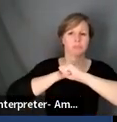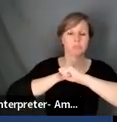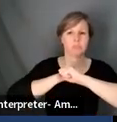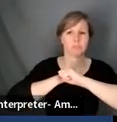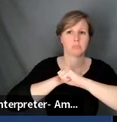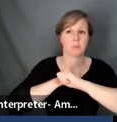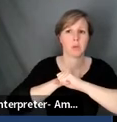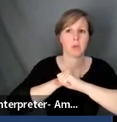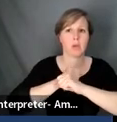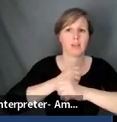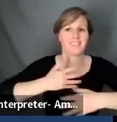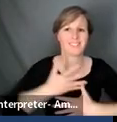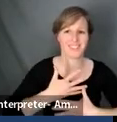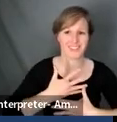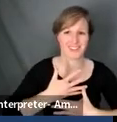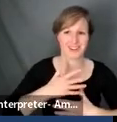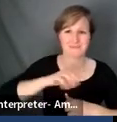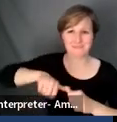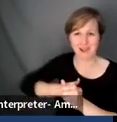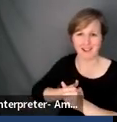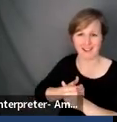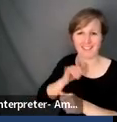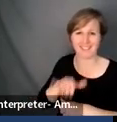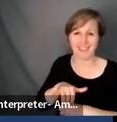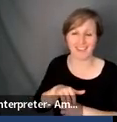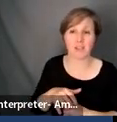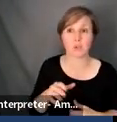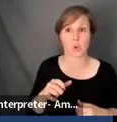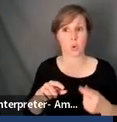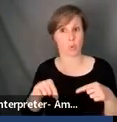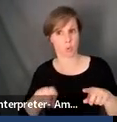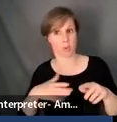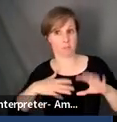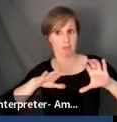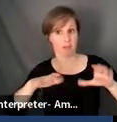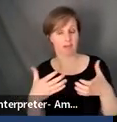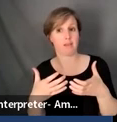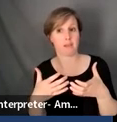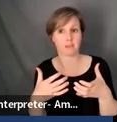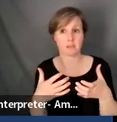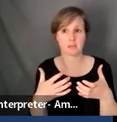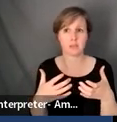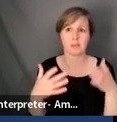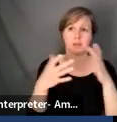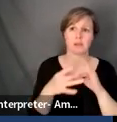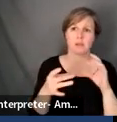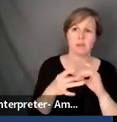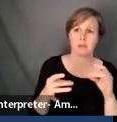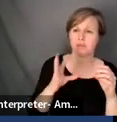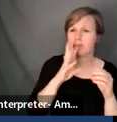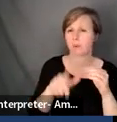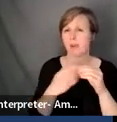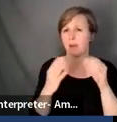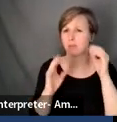of fear. So in my class, when I'm teaching about bell hooks, when I'm